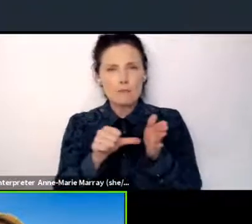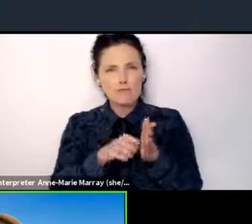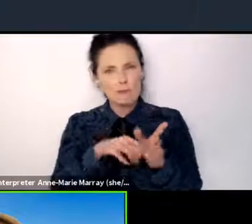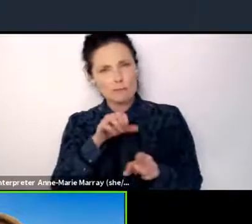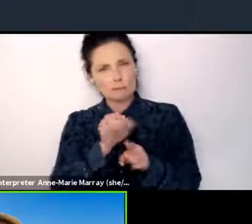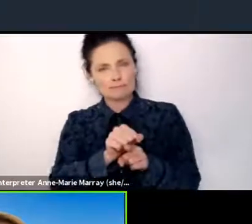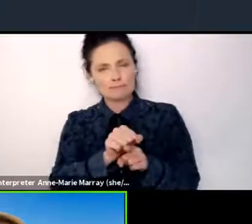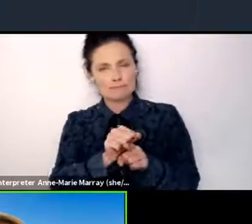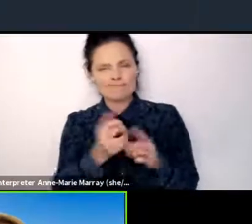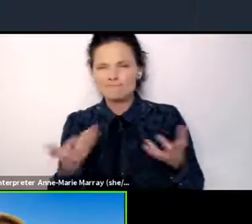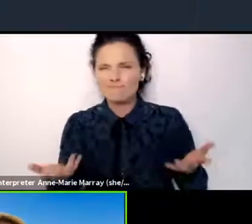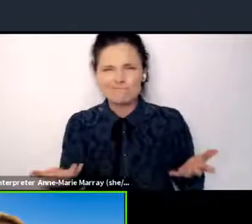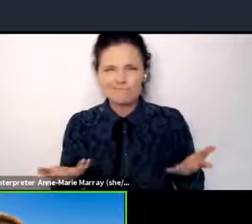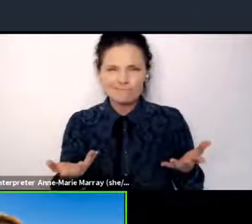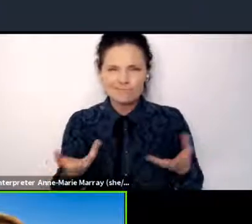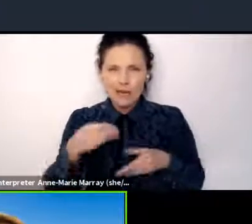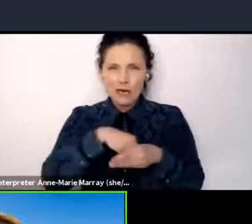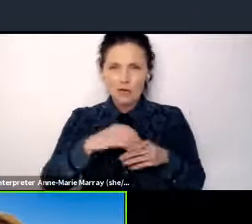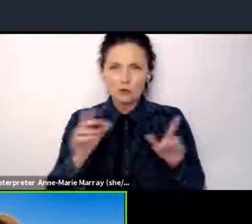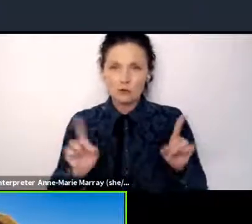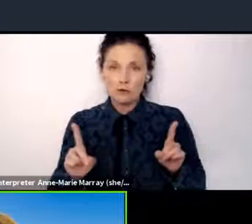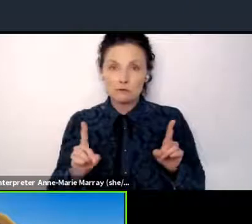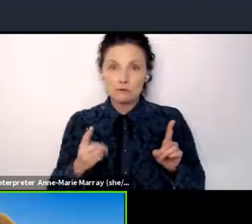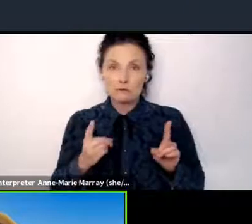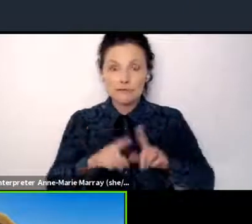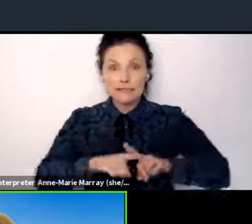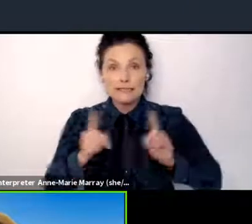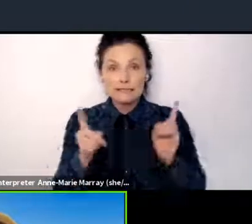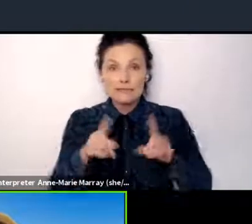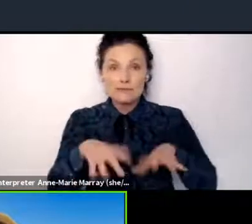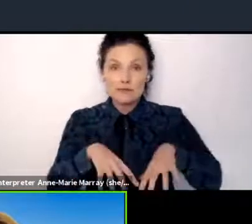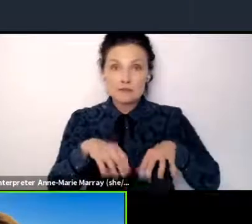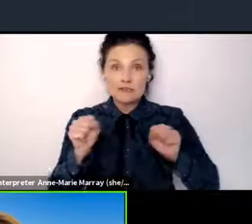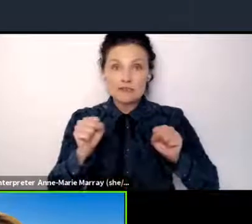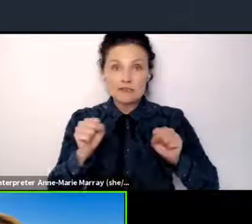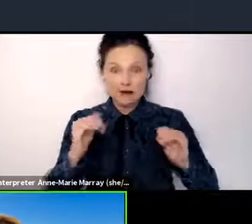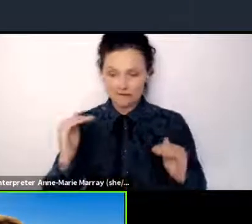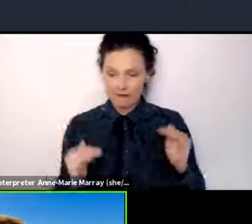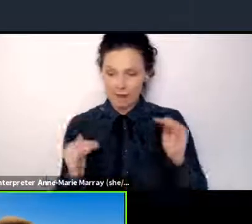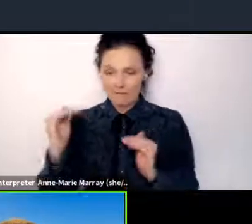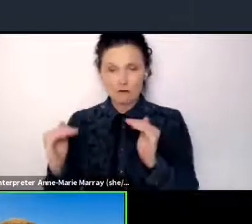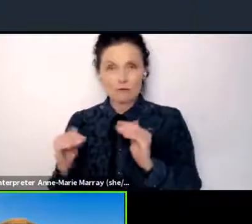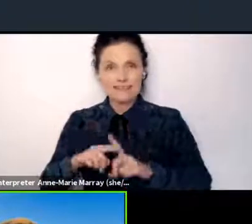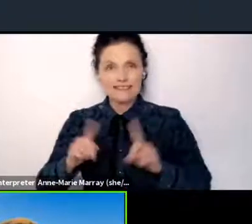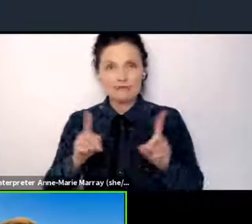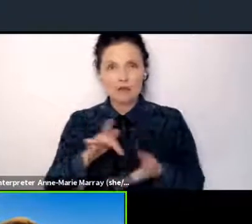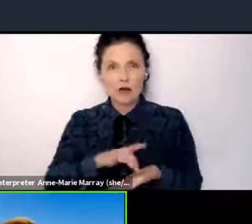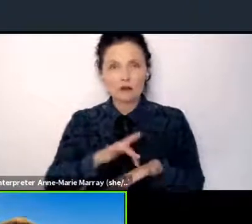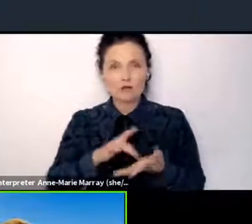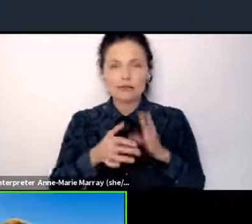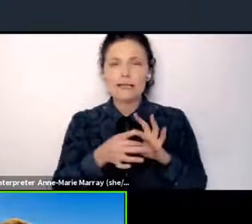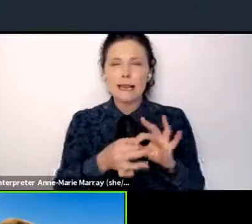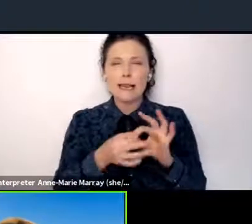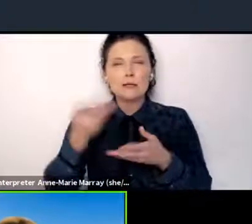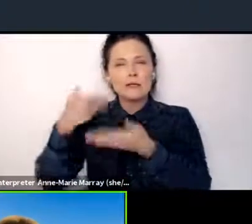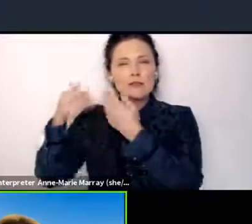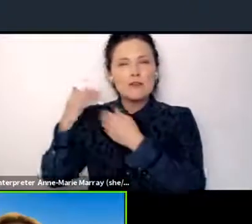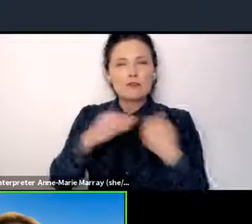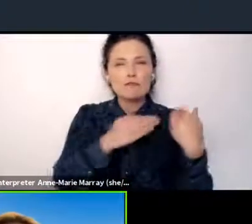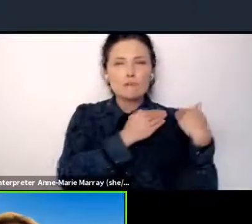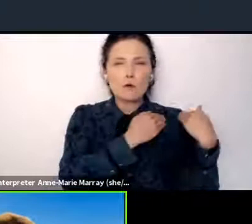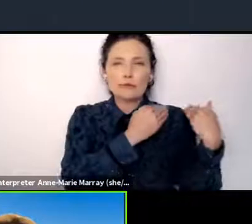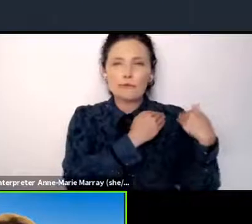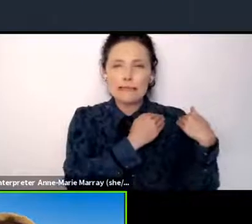it just doesn't take into account the different starting points that different countries are at, you know, both in terms of historic responsibility,